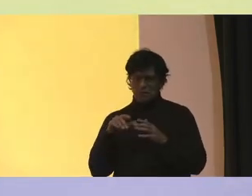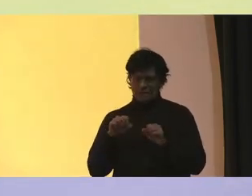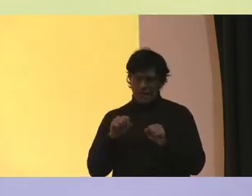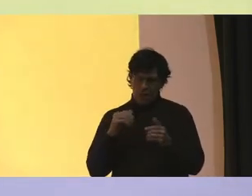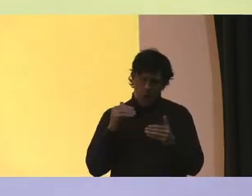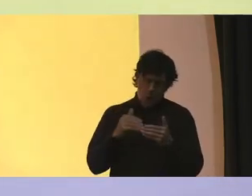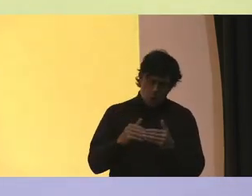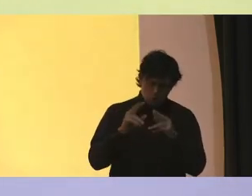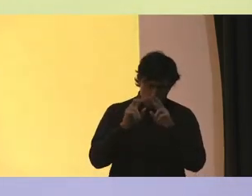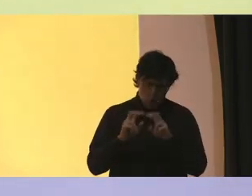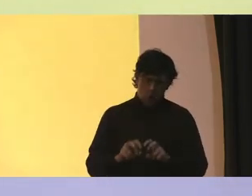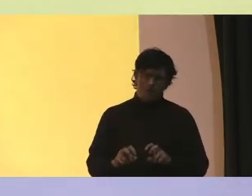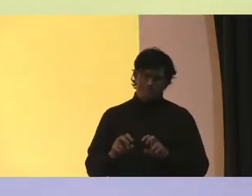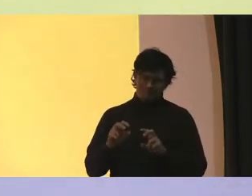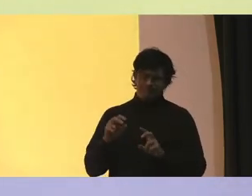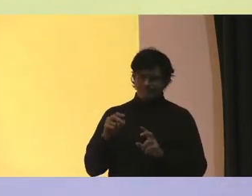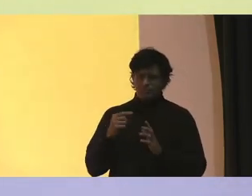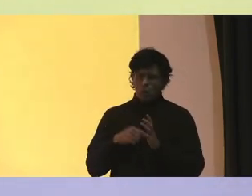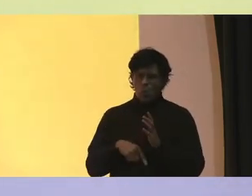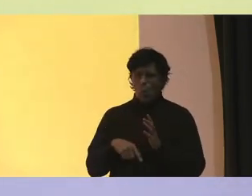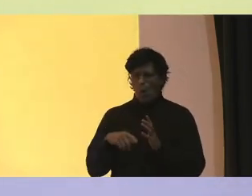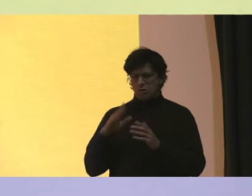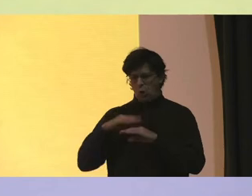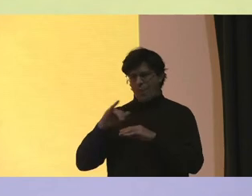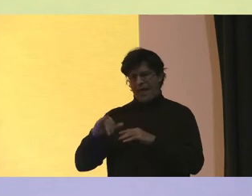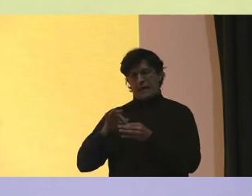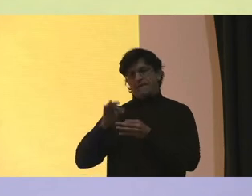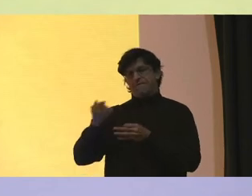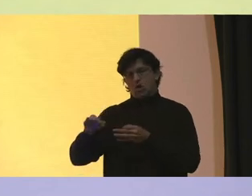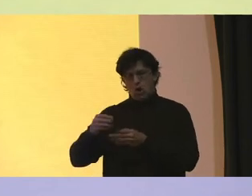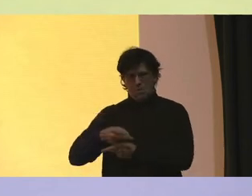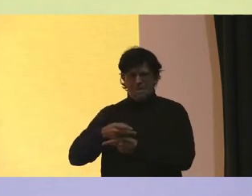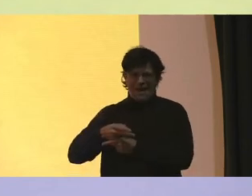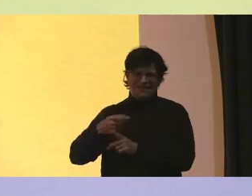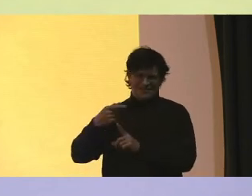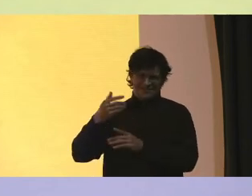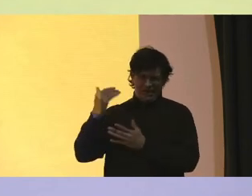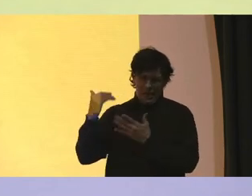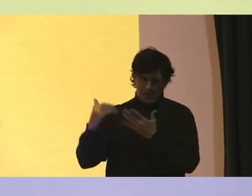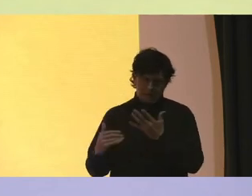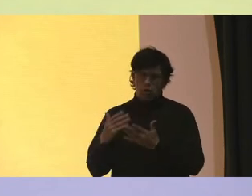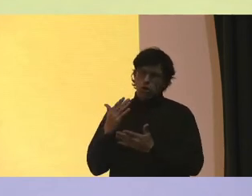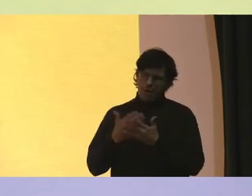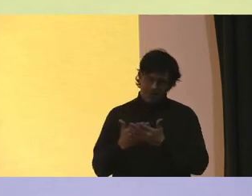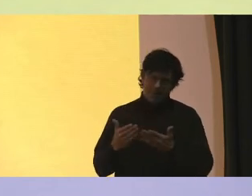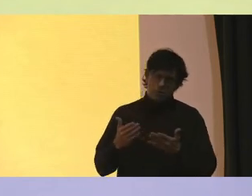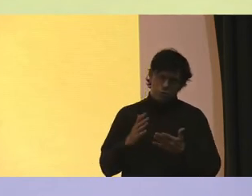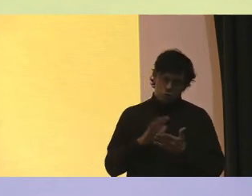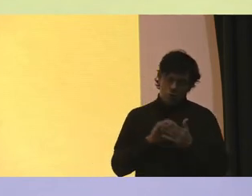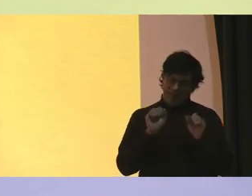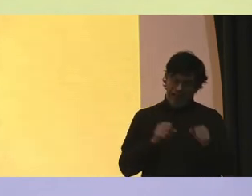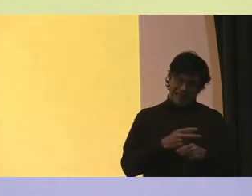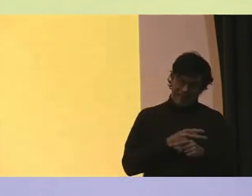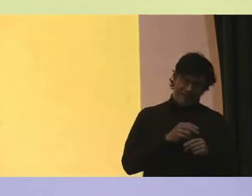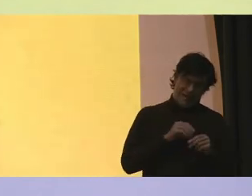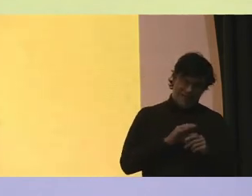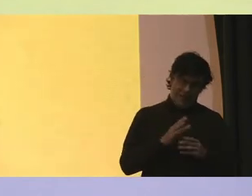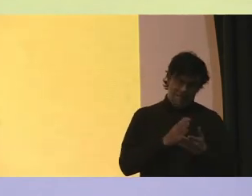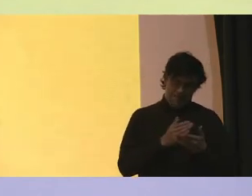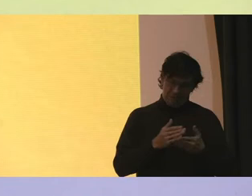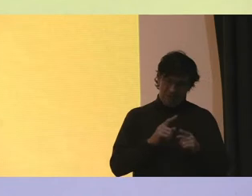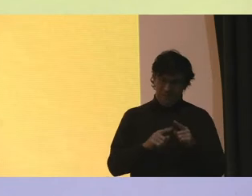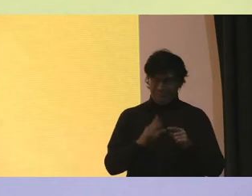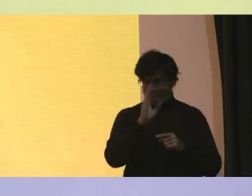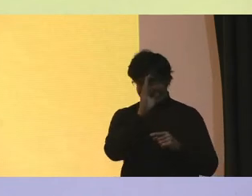you know, what exactly are deferred maintenance There are certain things that the school can take care of in their budget But quite